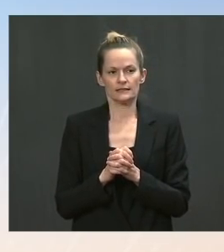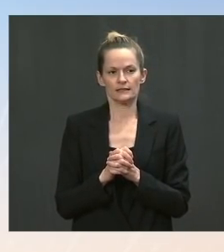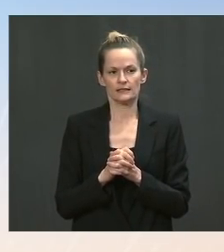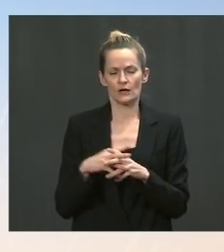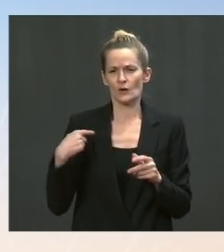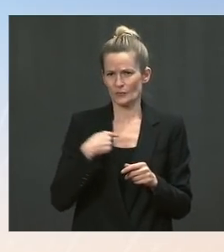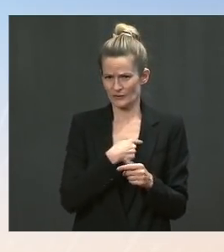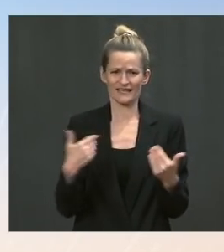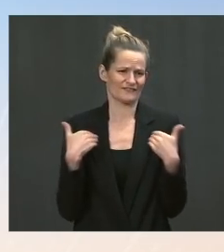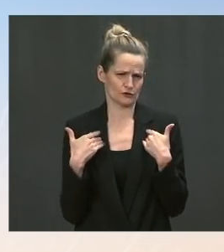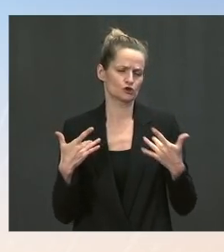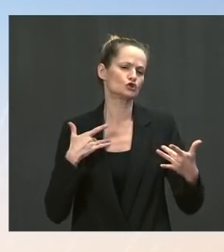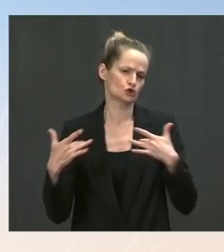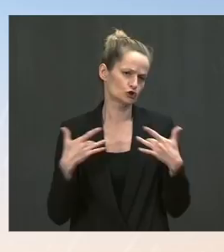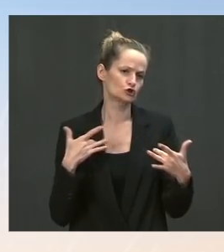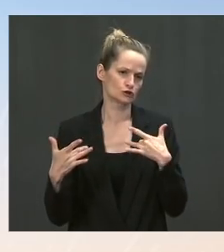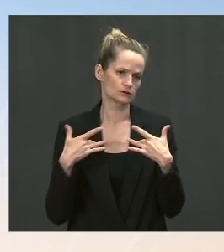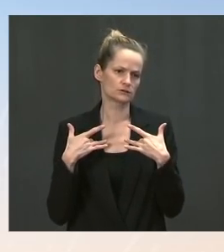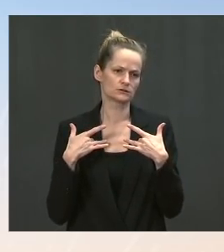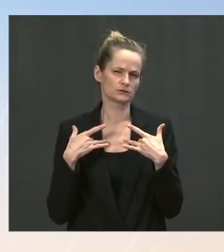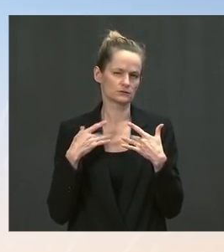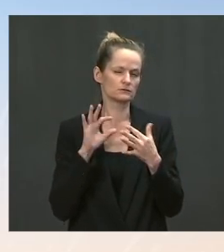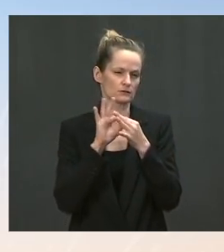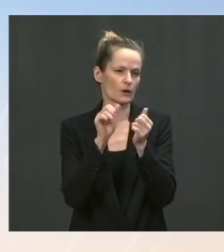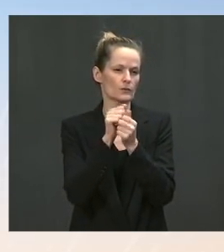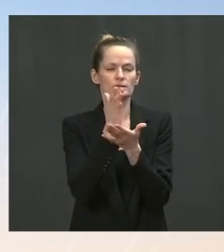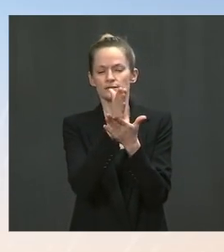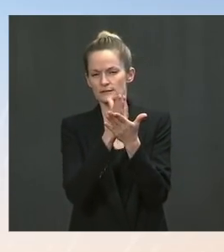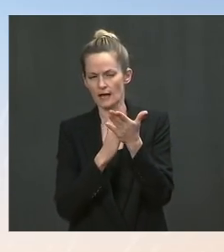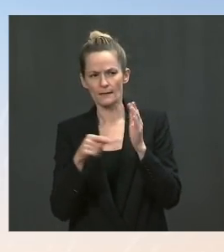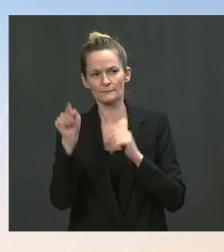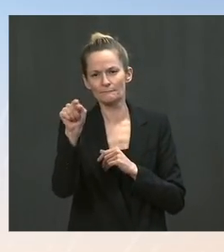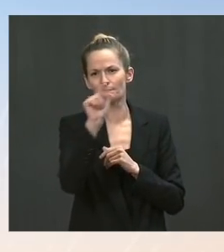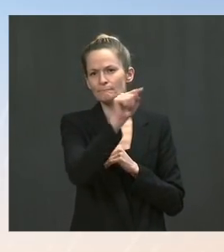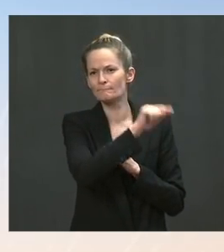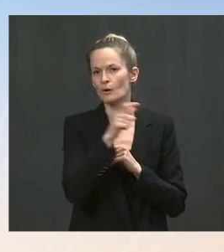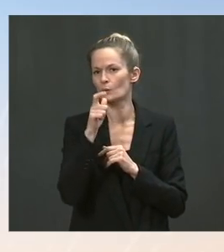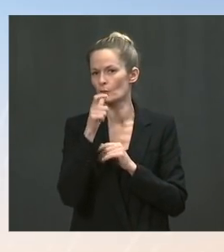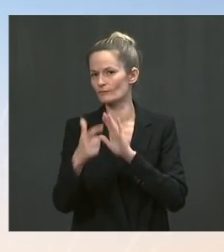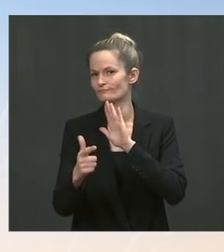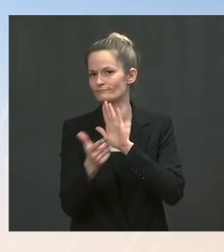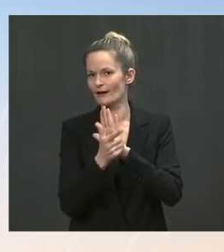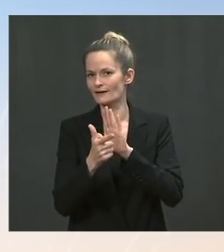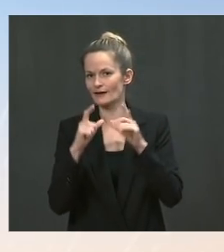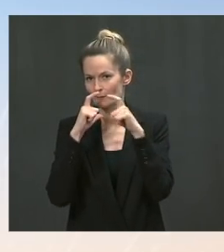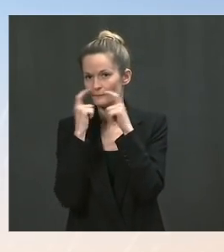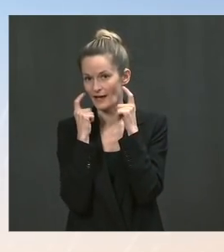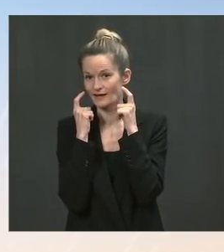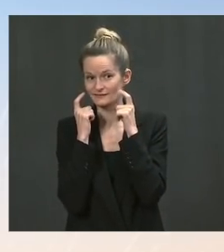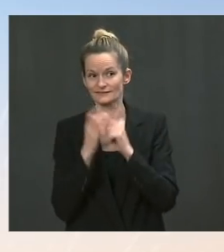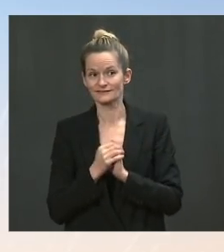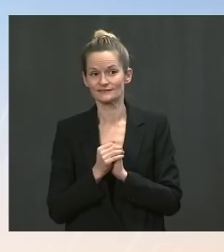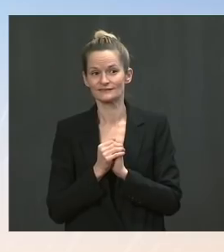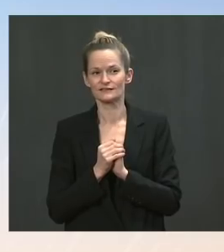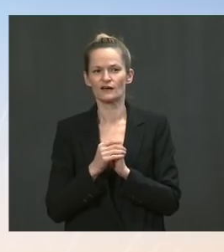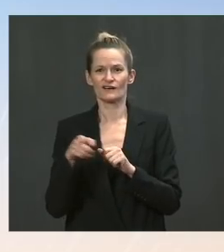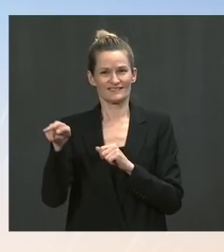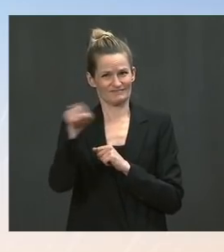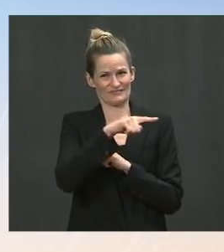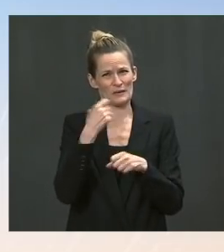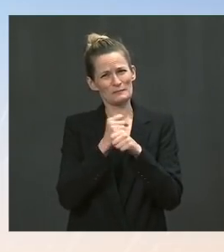course, about restrictions that are being put in place in a handful of states or have been put in place around the country that make it more difficult for